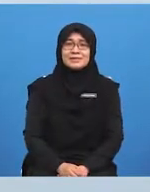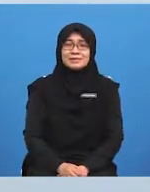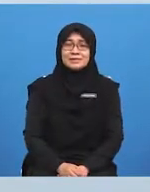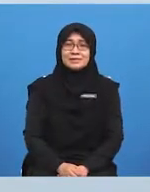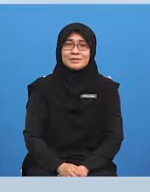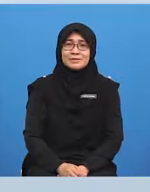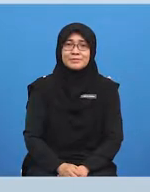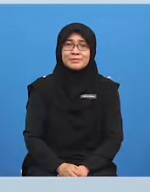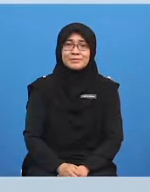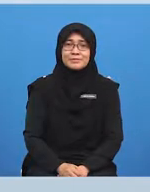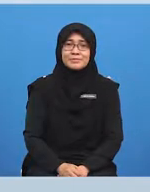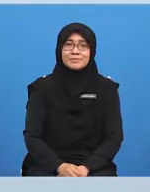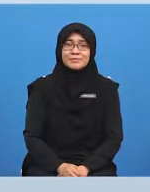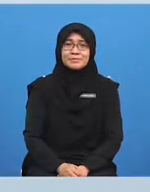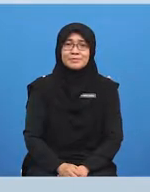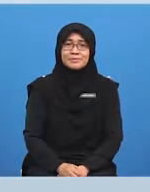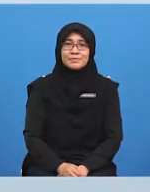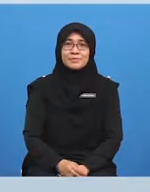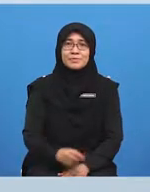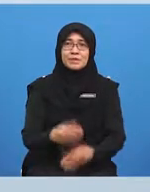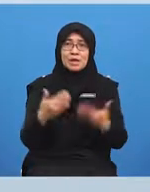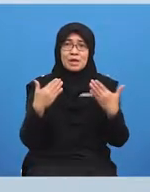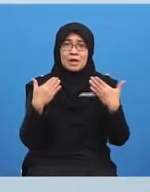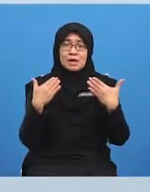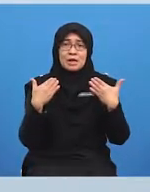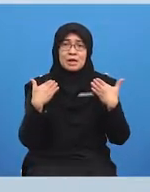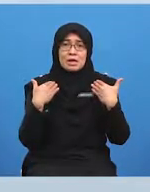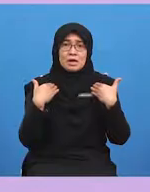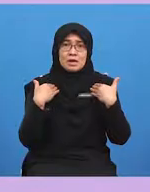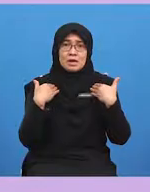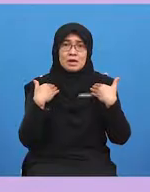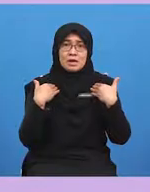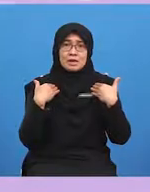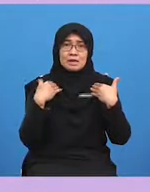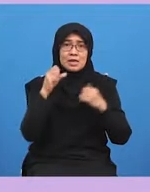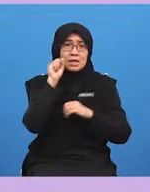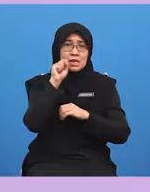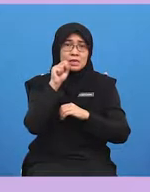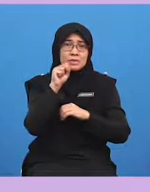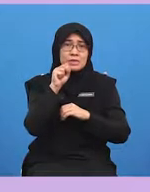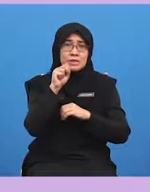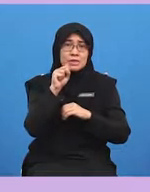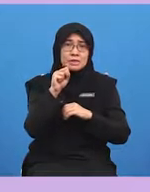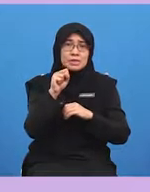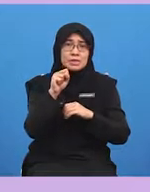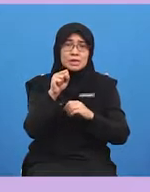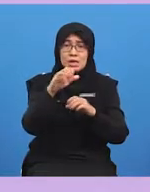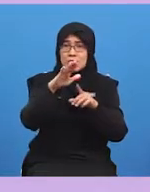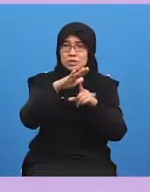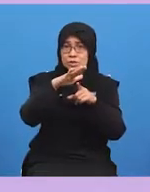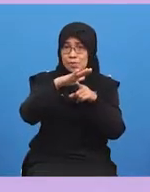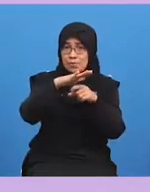impressions growing up it was our sports superstar she has been considered as the top